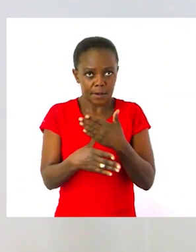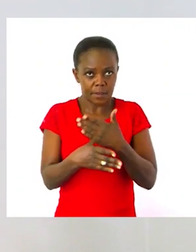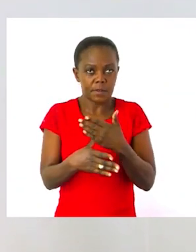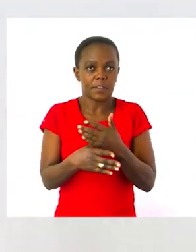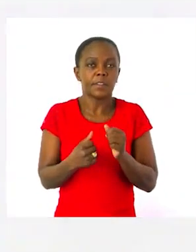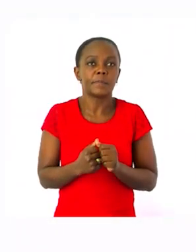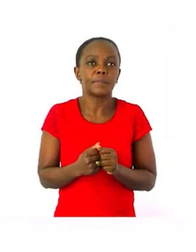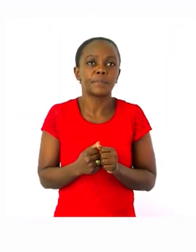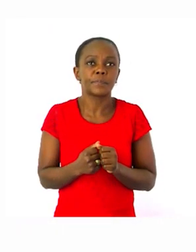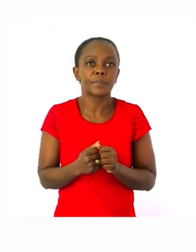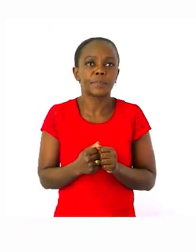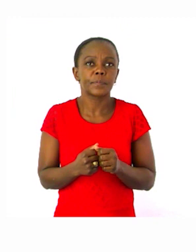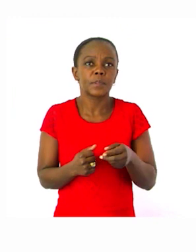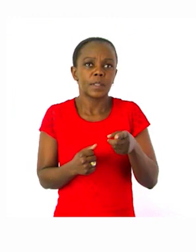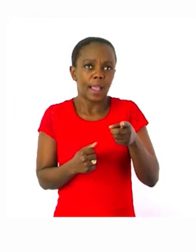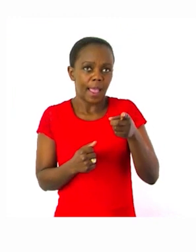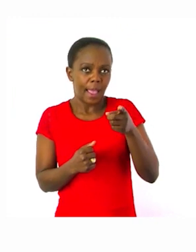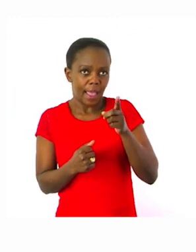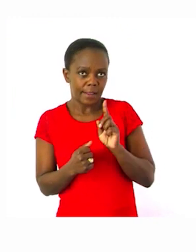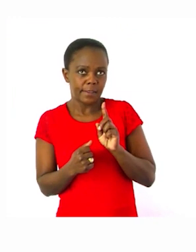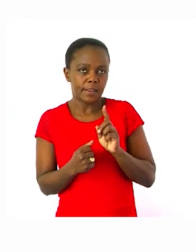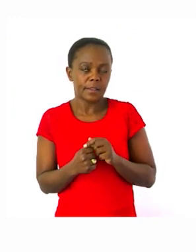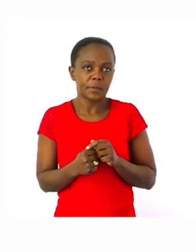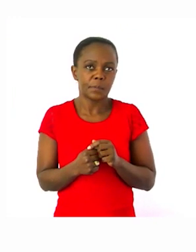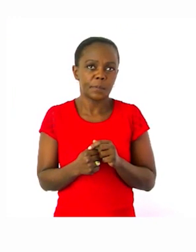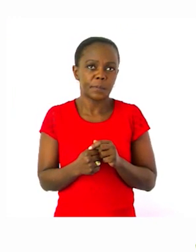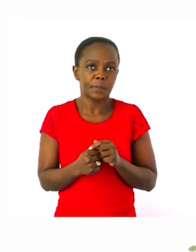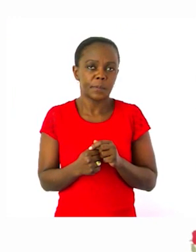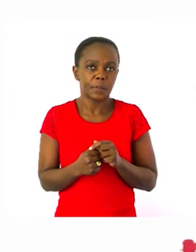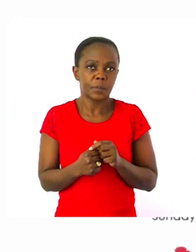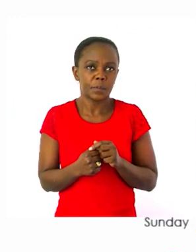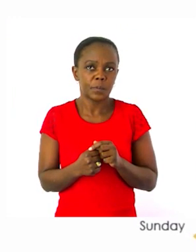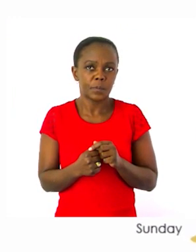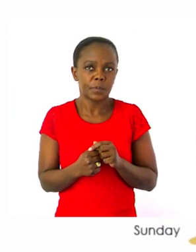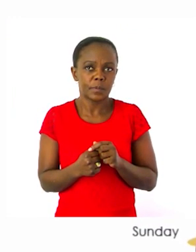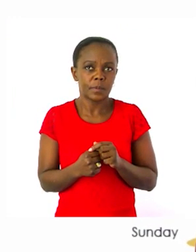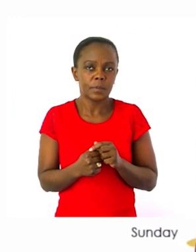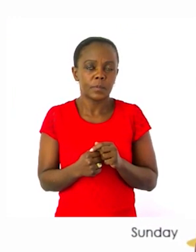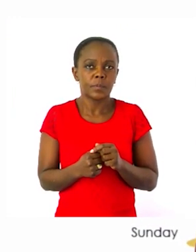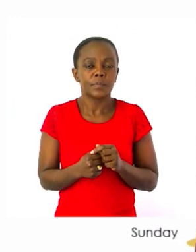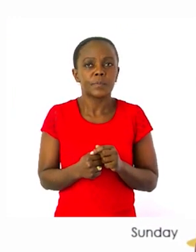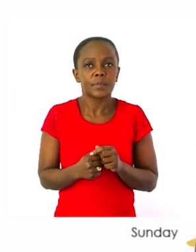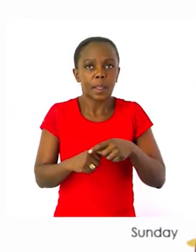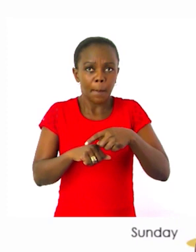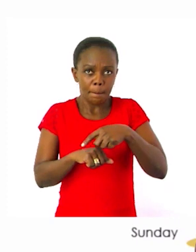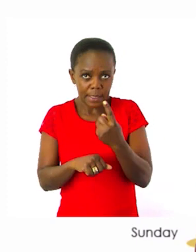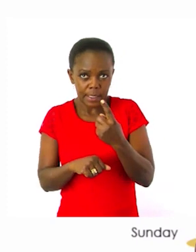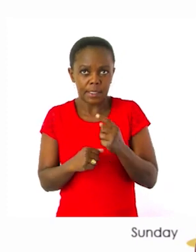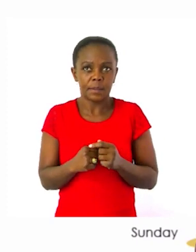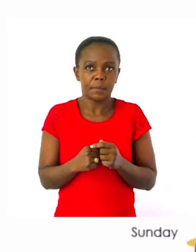children. We're going to answer the questions using the days of the week. On Monday,